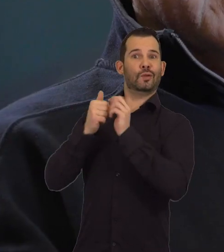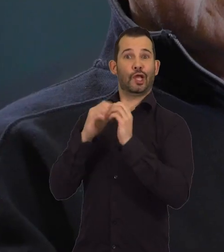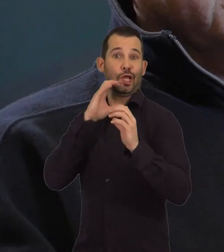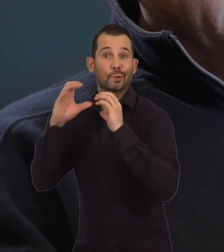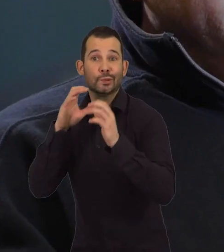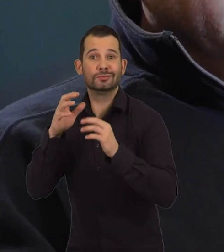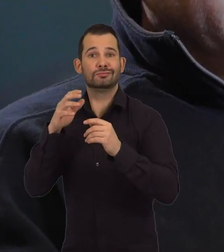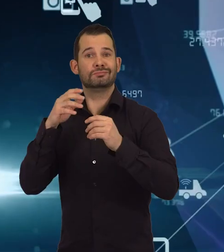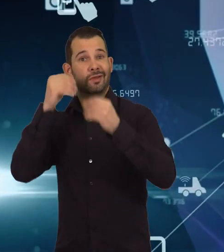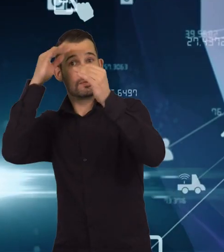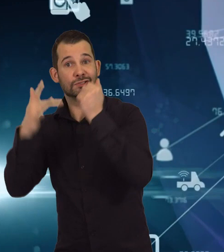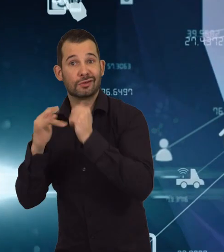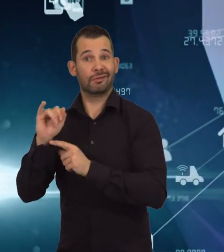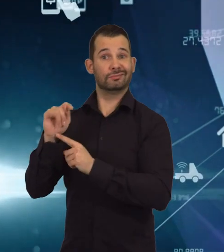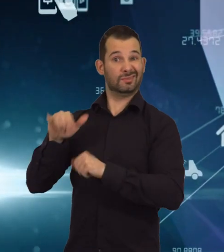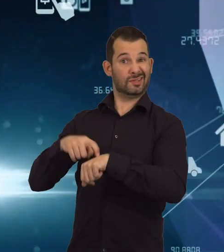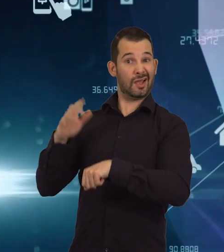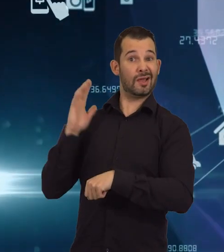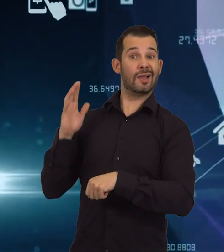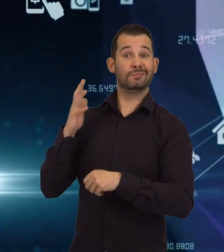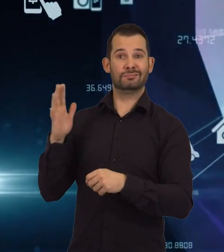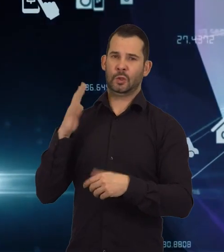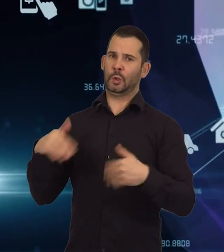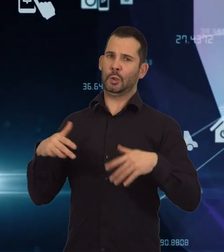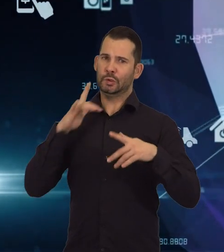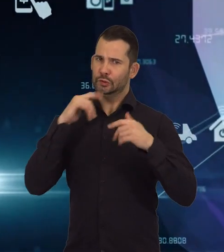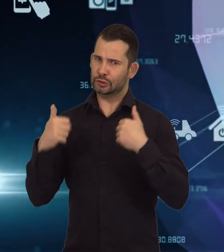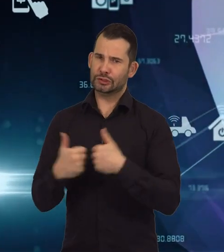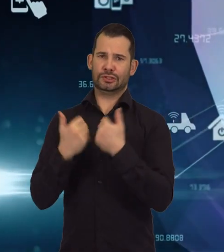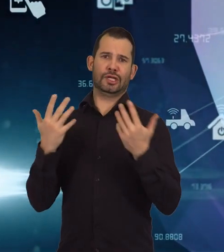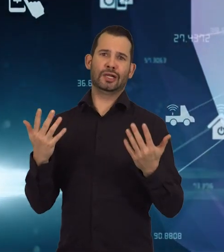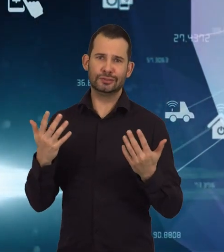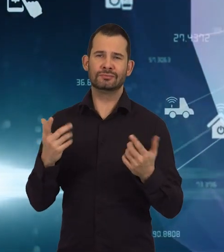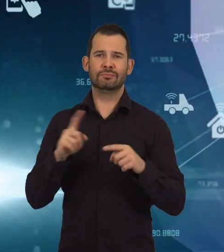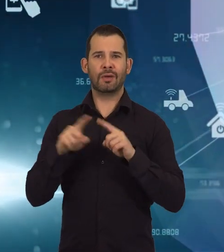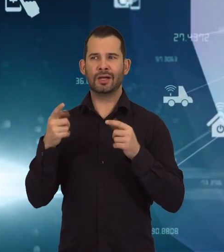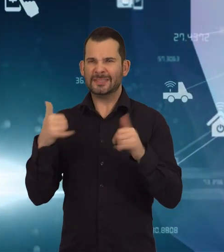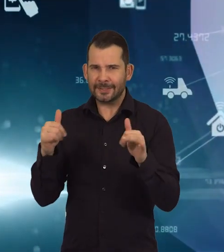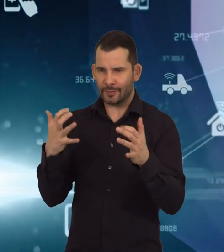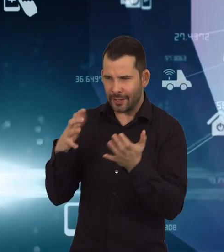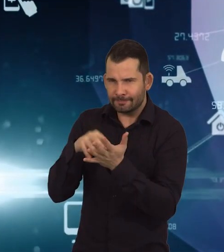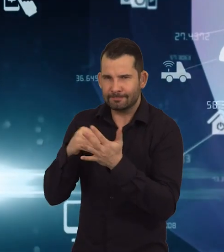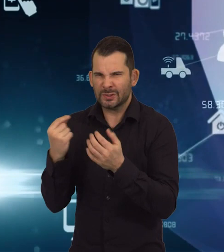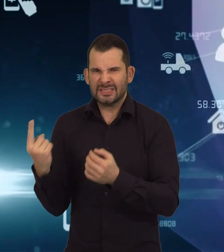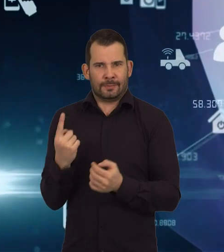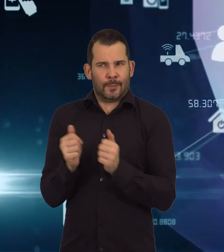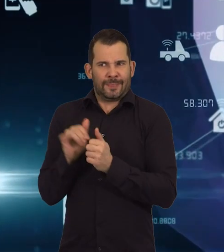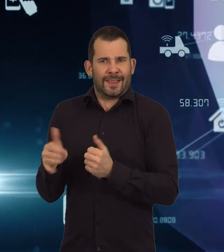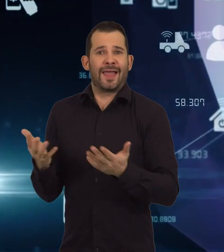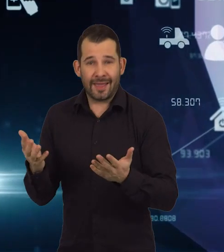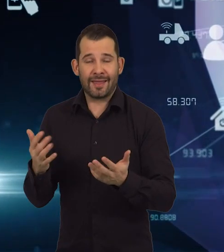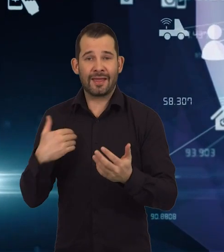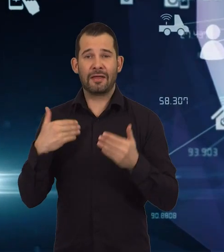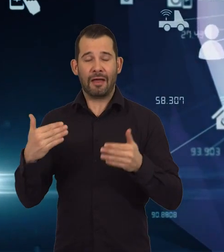started with communication. Information technology at that time, which of course was very challenging, but then wanting to do something